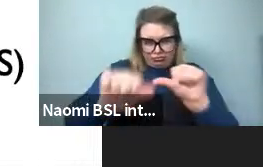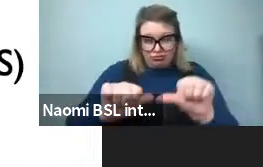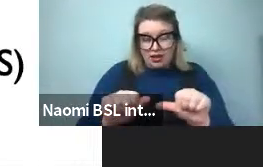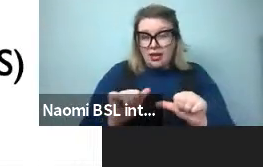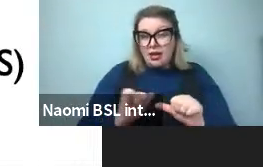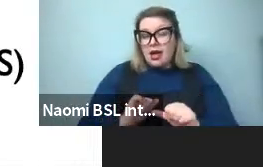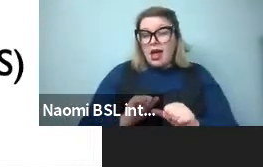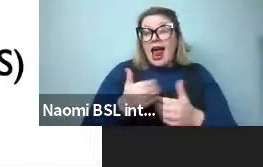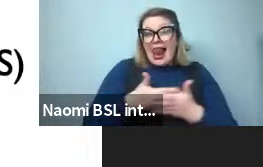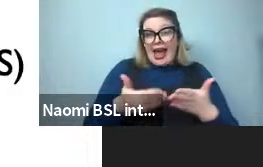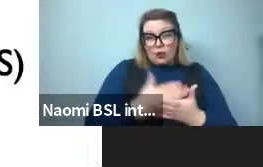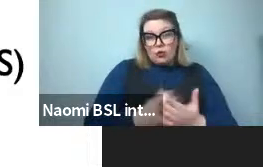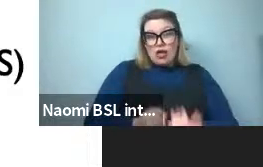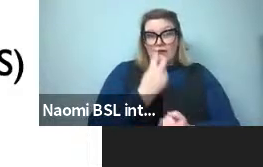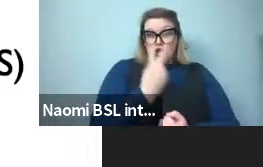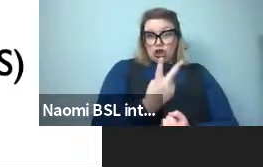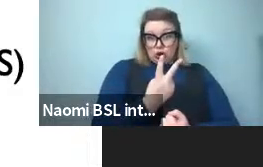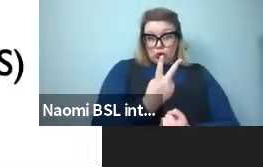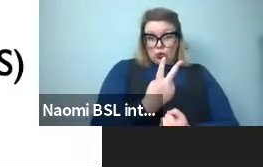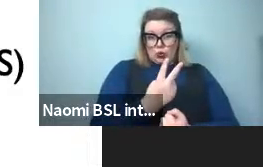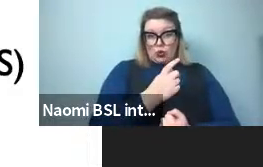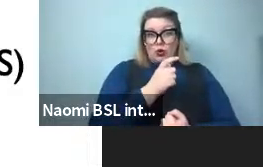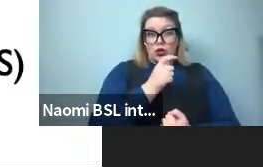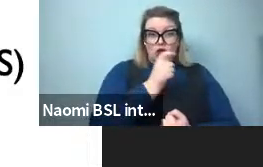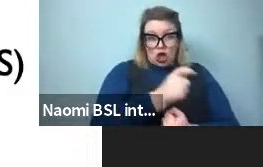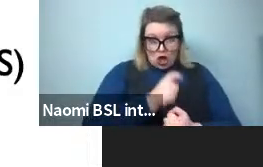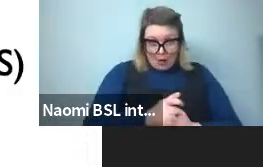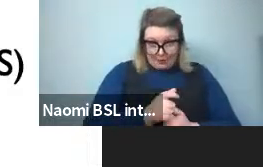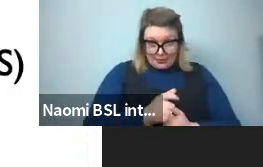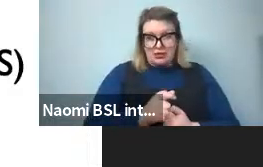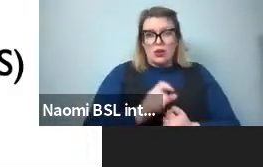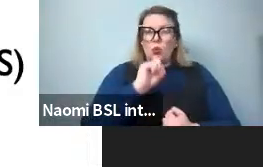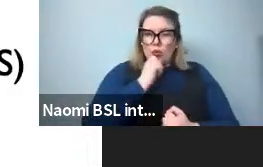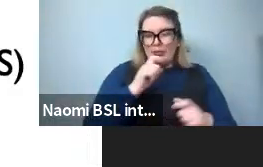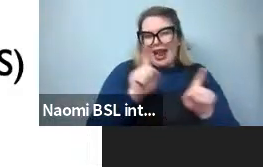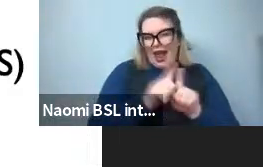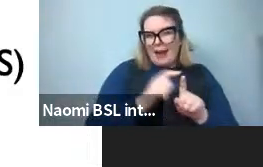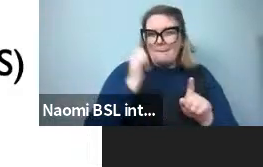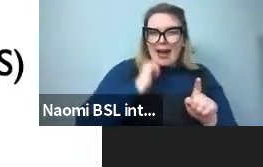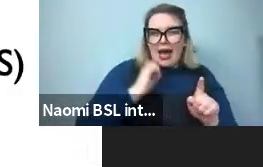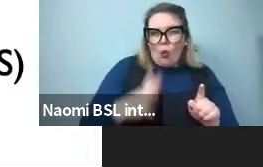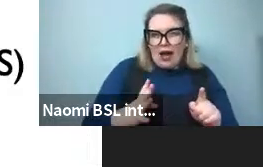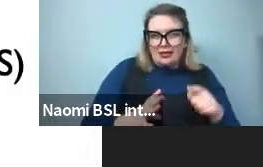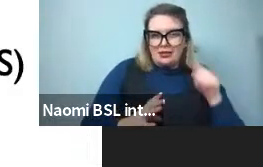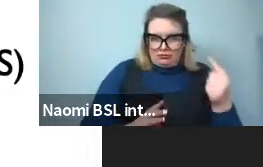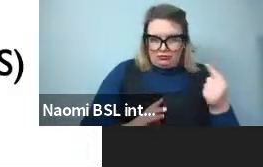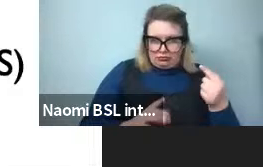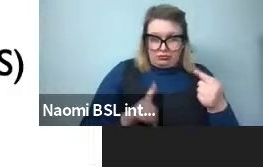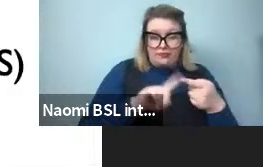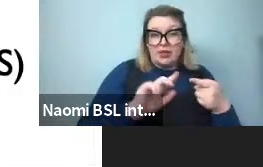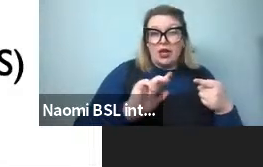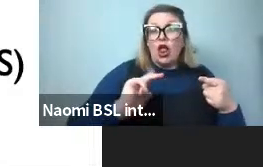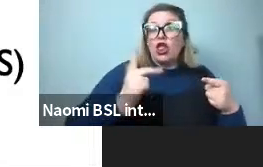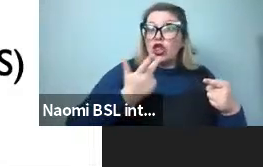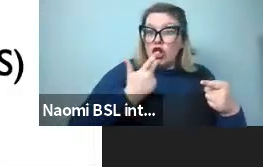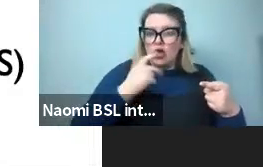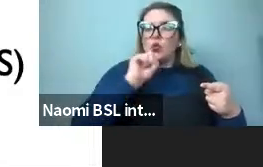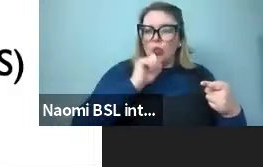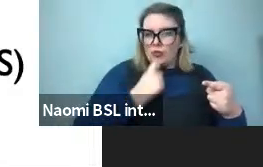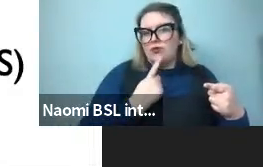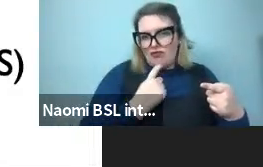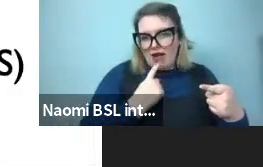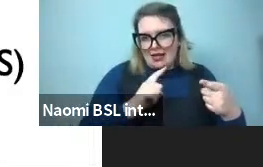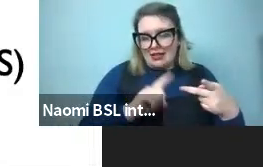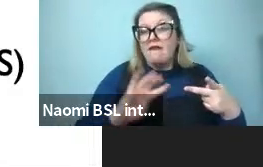two, two, two terms, that would be, they'd be corresponding to English, black and white. If there's a third, then it would correspond to red. If there's a